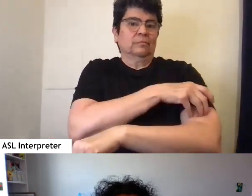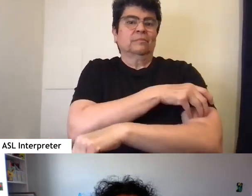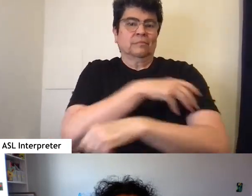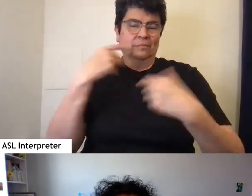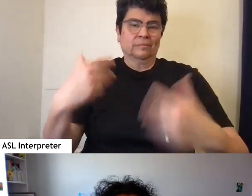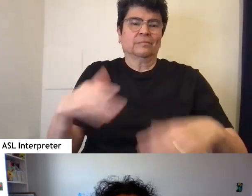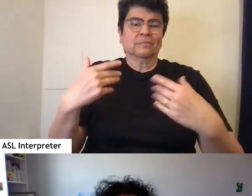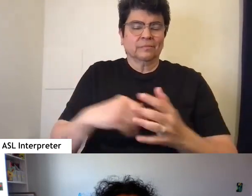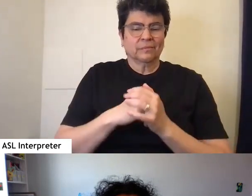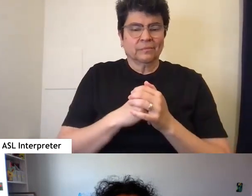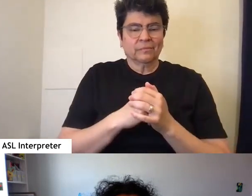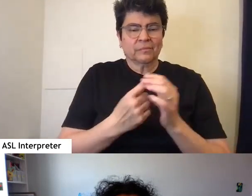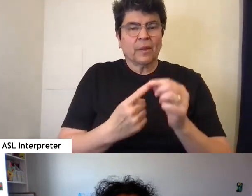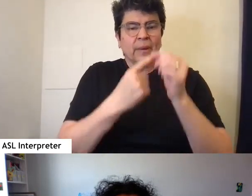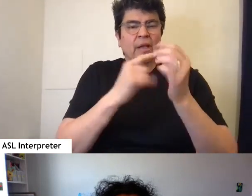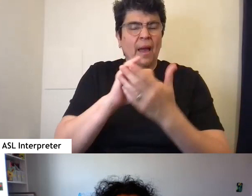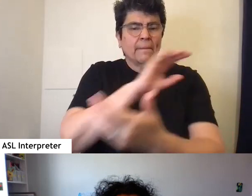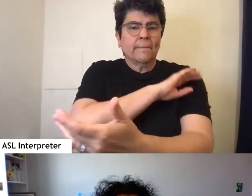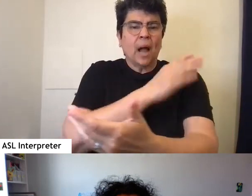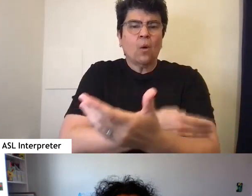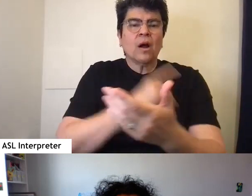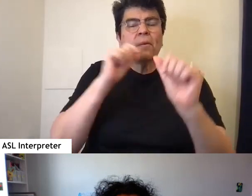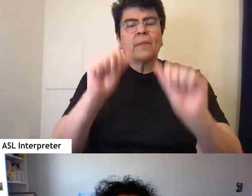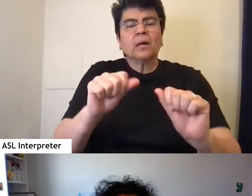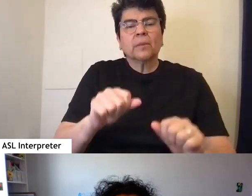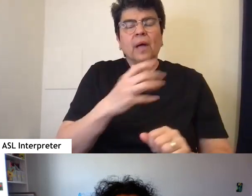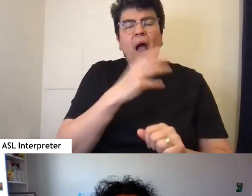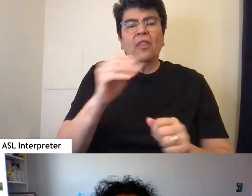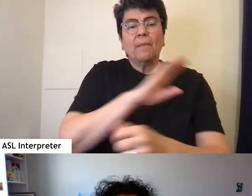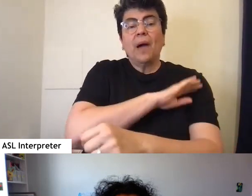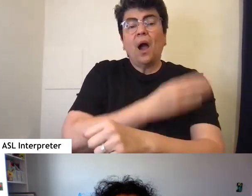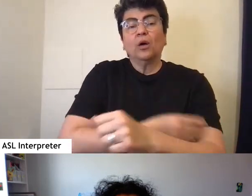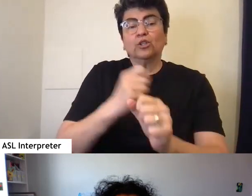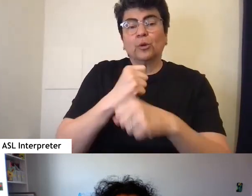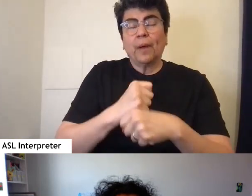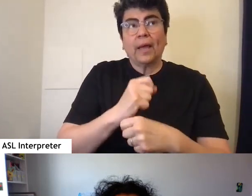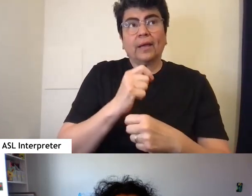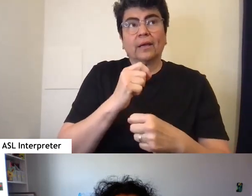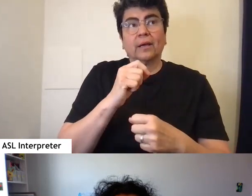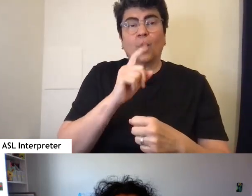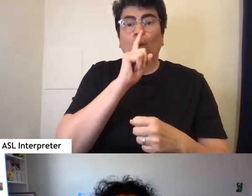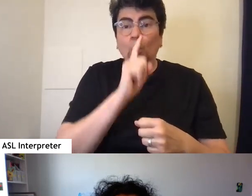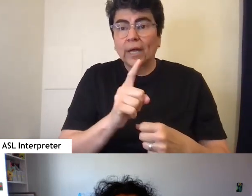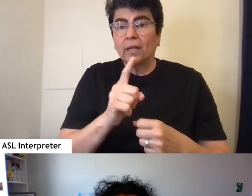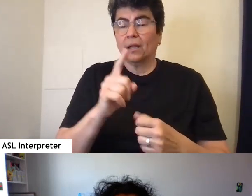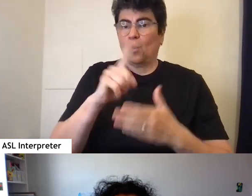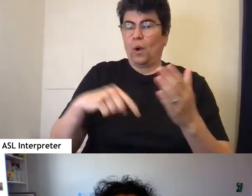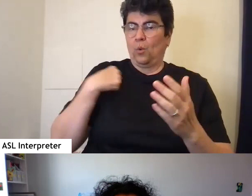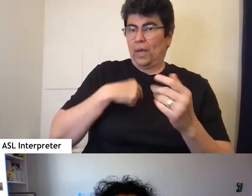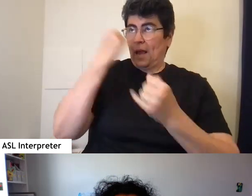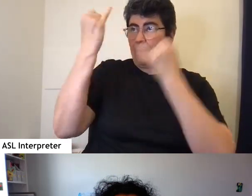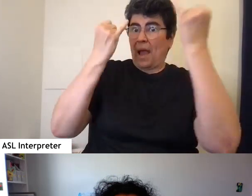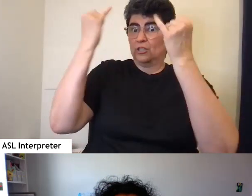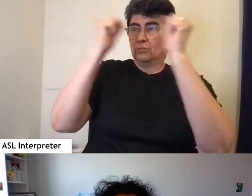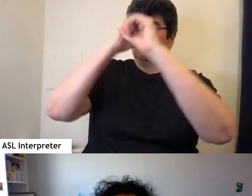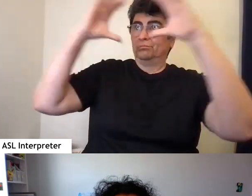And especially in that power of possibility and the power of making real. What it is that we imagine and